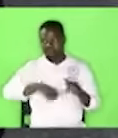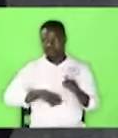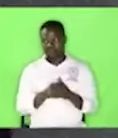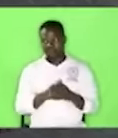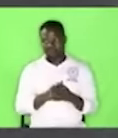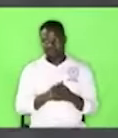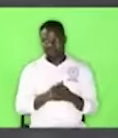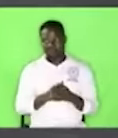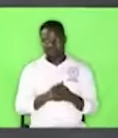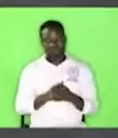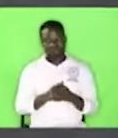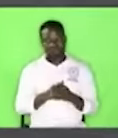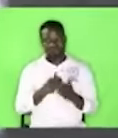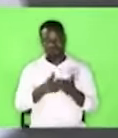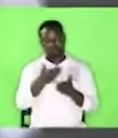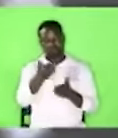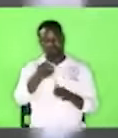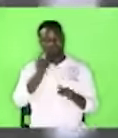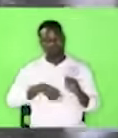You can't purchase them.